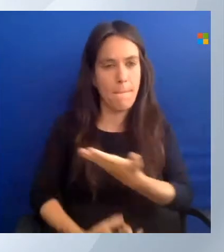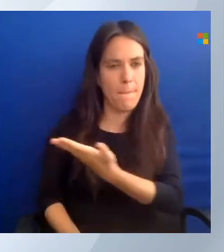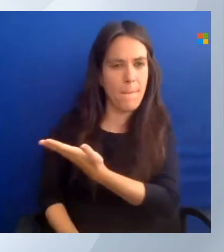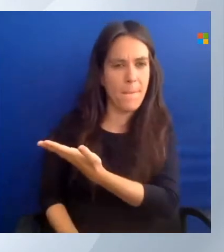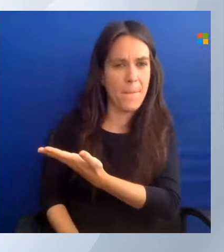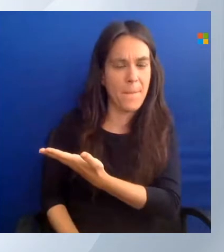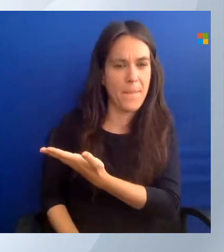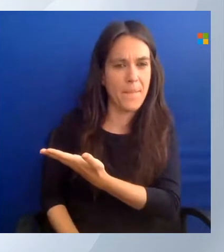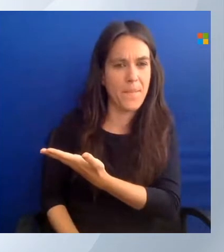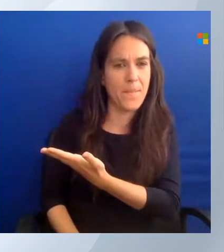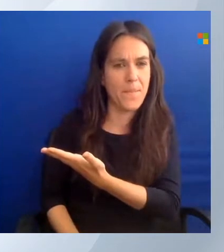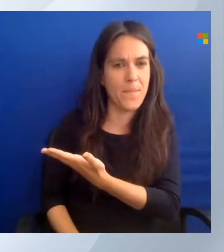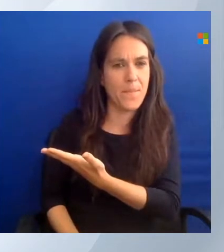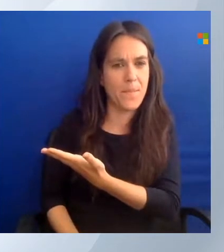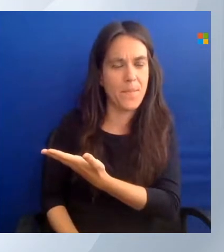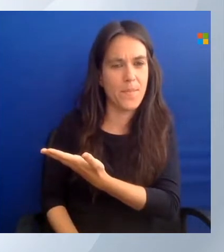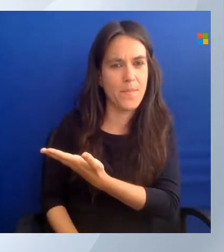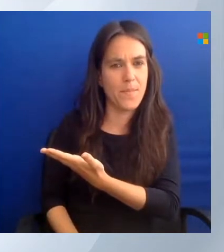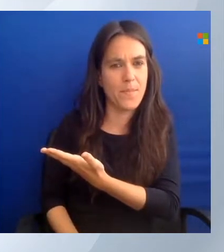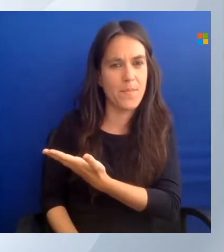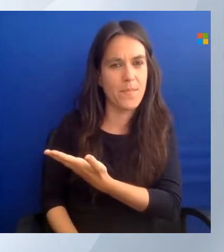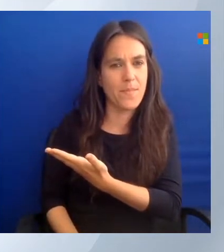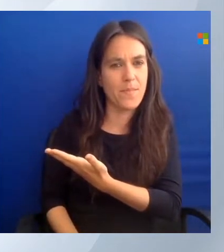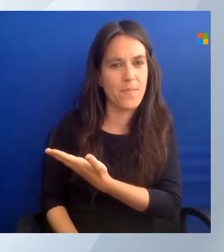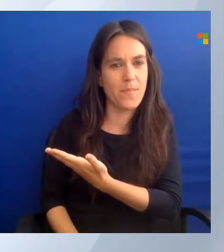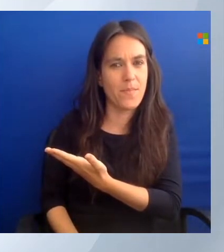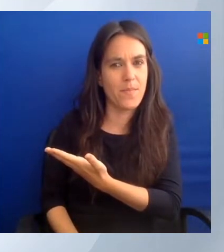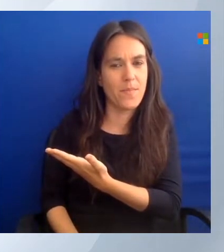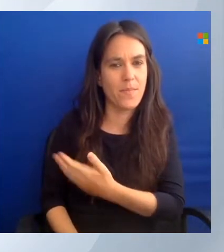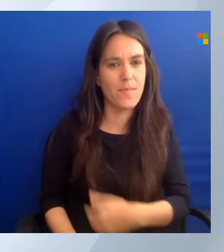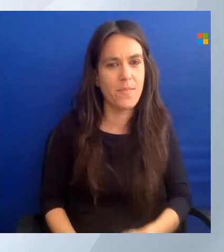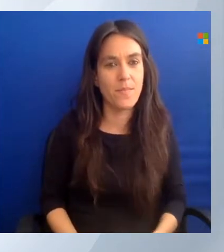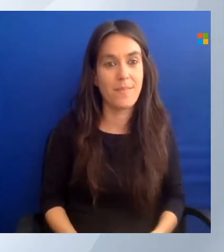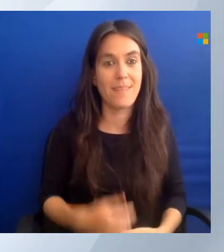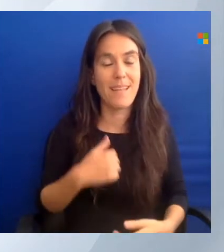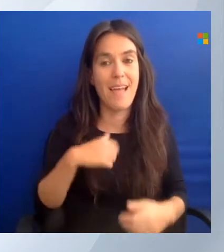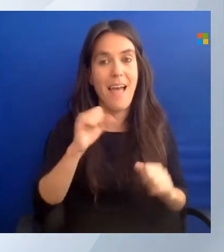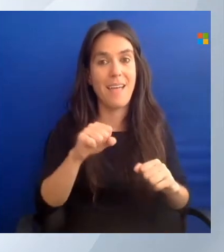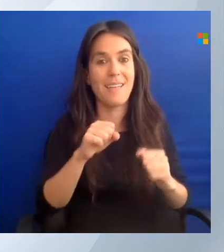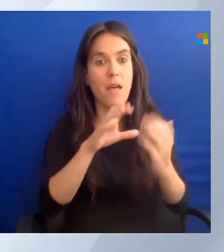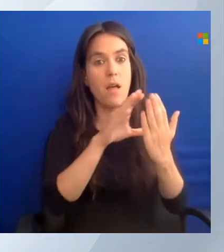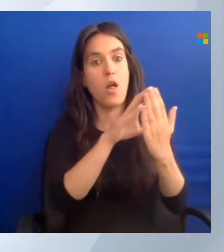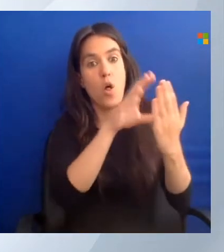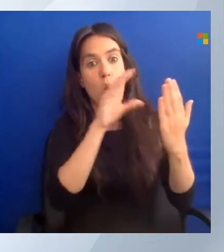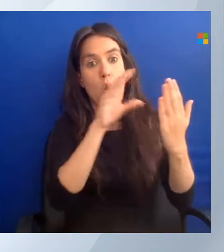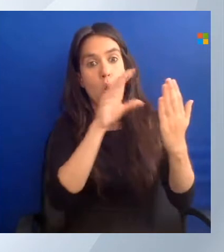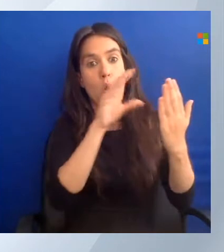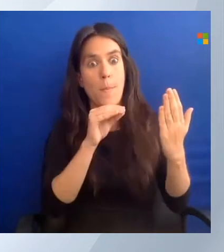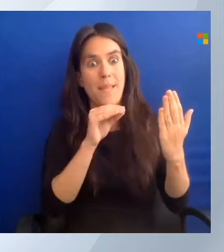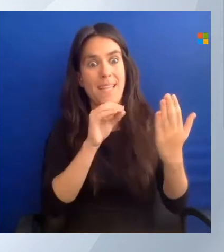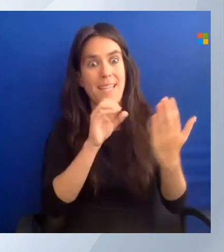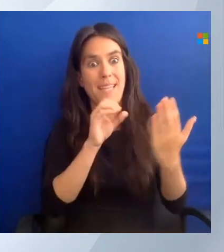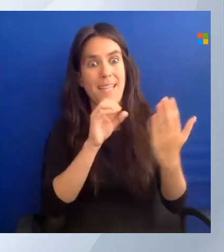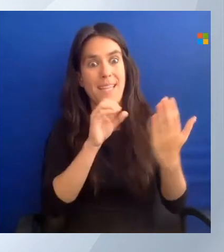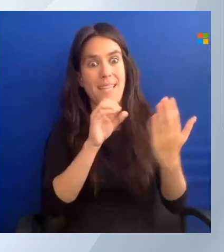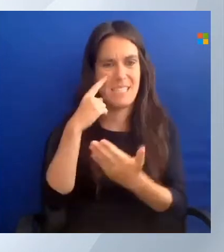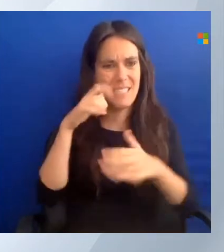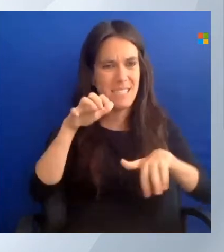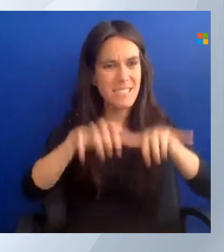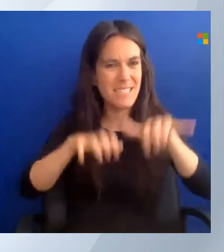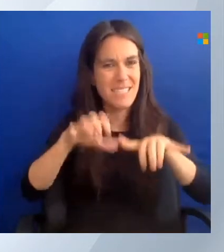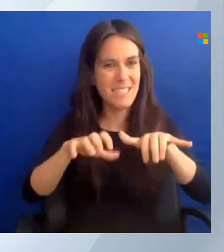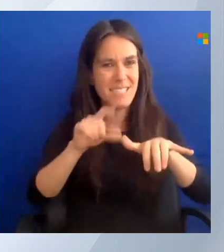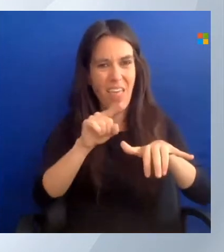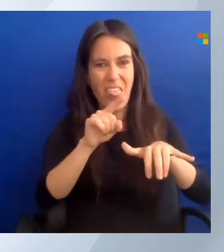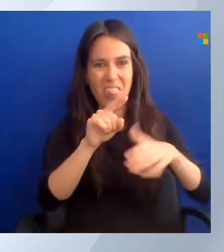Another fun one, I can use Git here. So I can clone a Git repository to here and use the scripts that are in that Git repository.